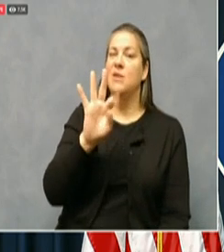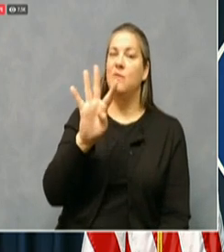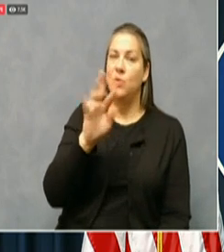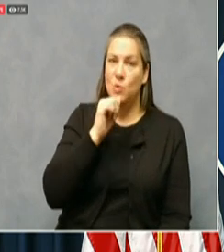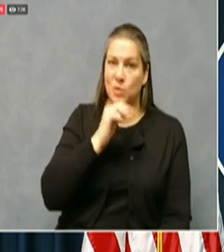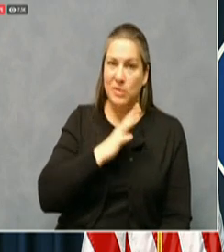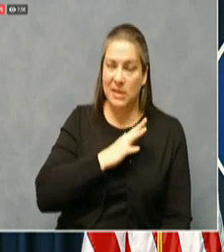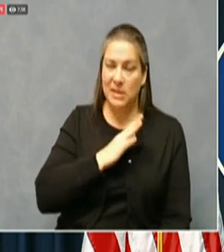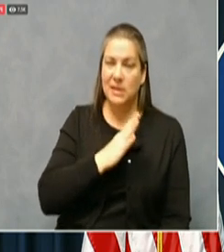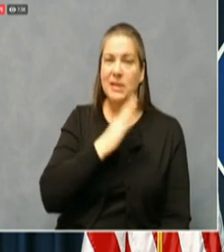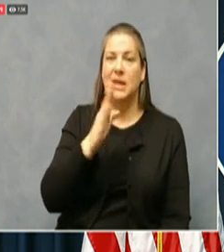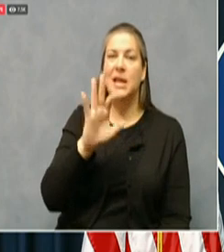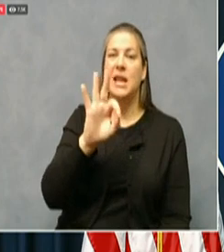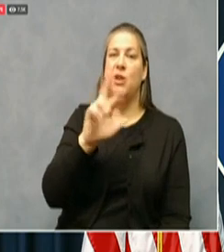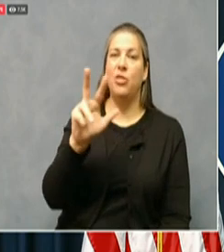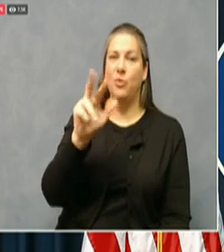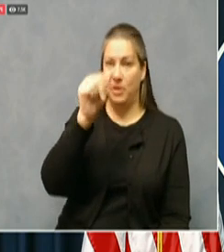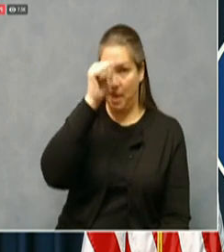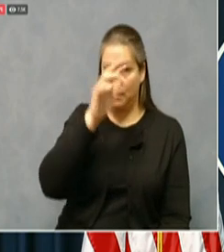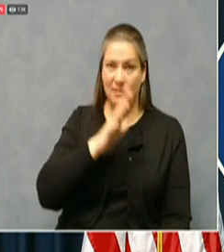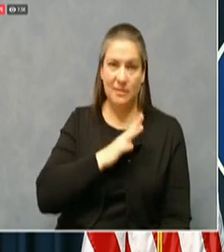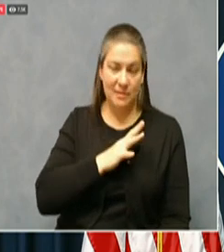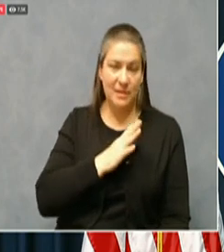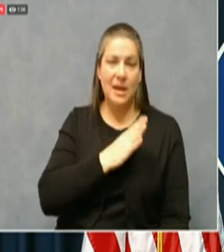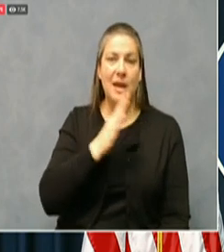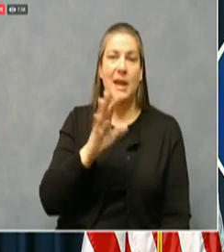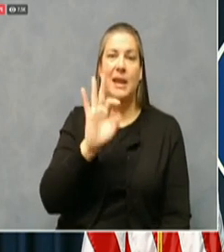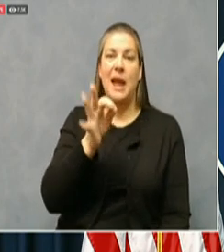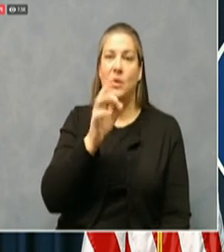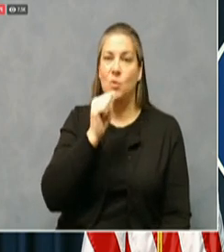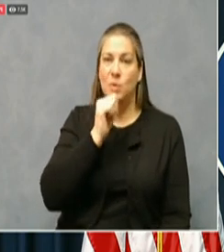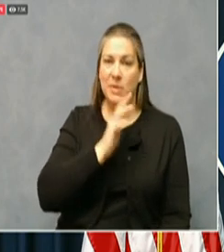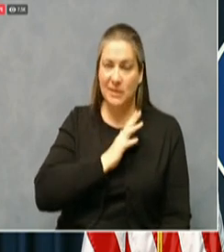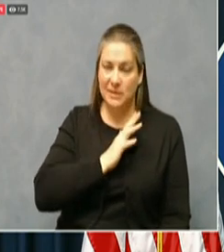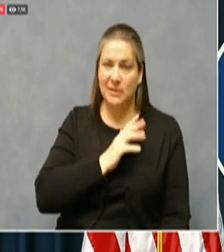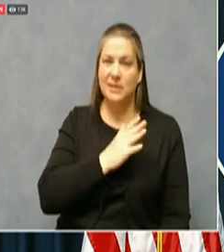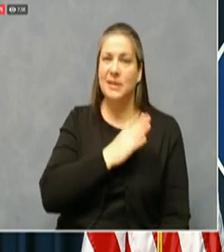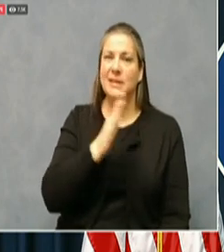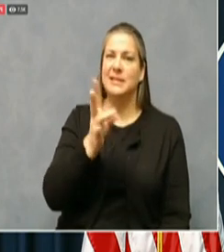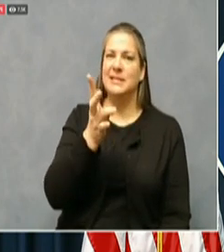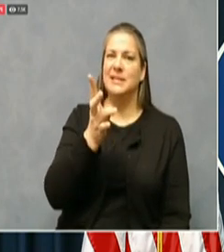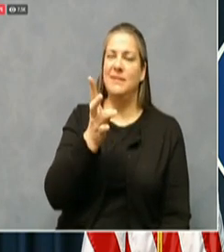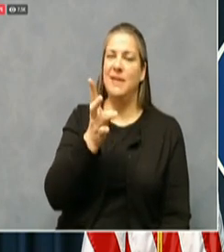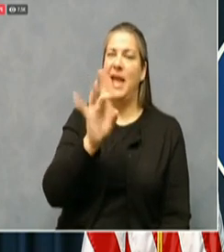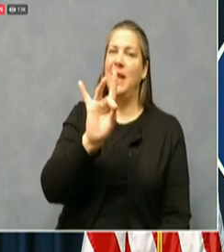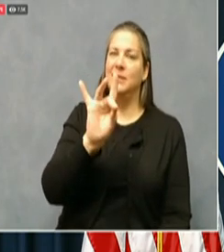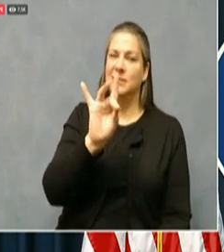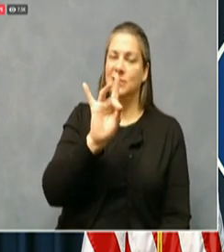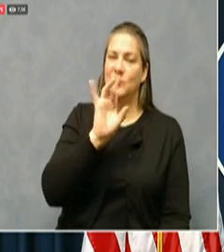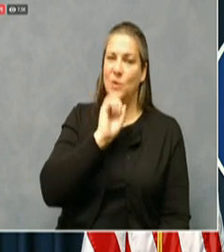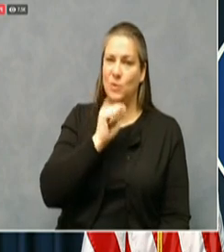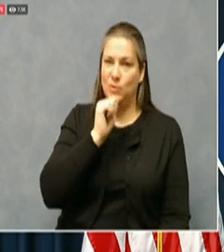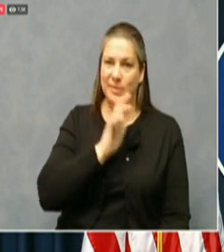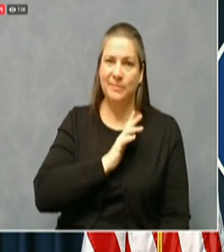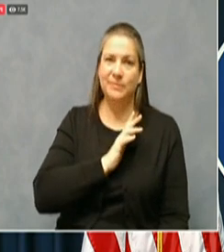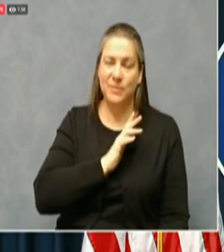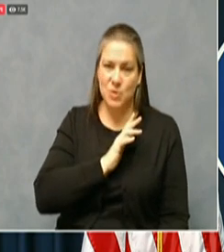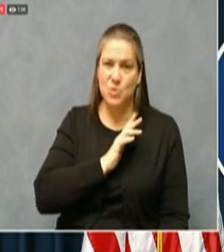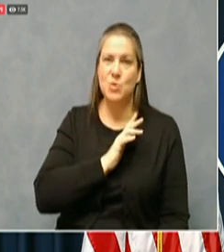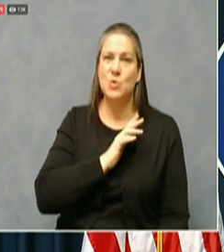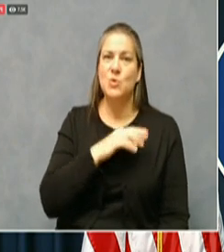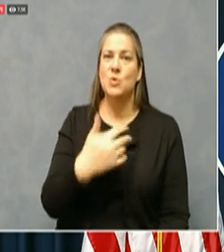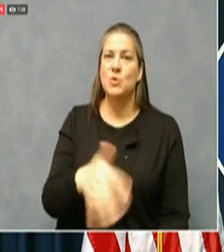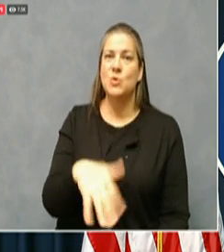93 year old man, 90 year old woman and a 78 year old woman. Our prayers are with the Lexington